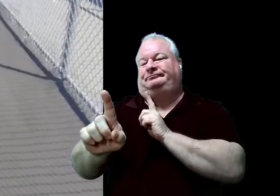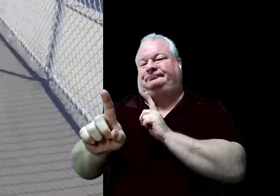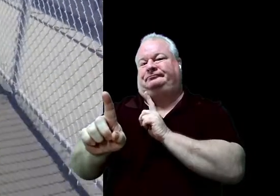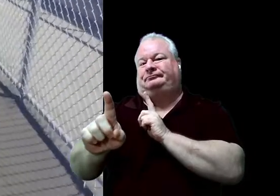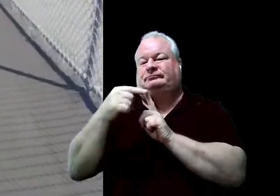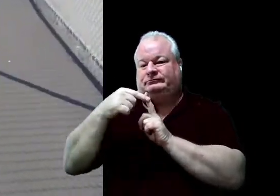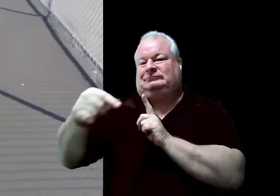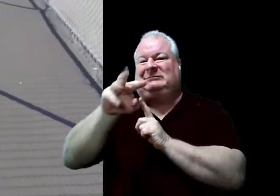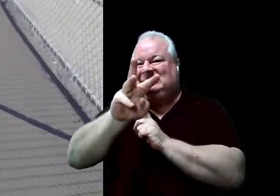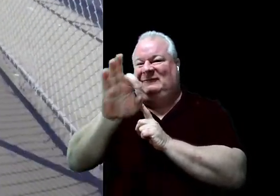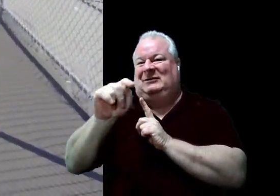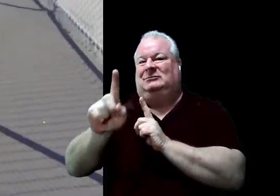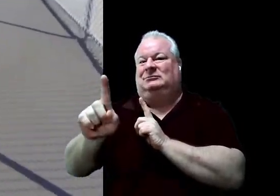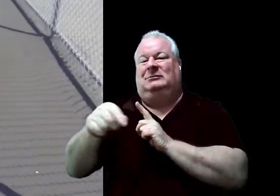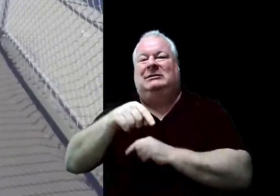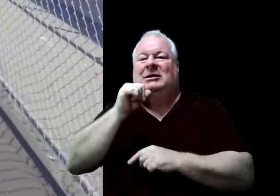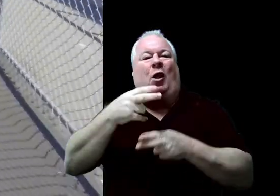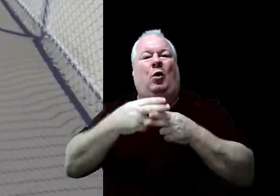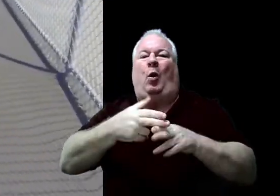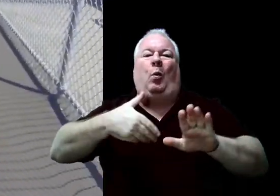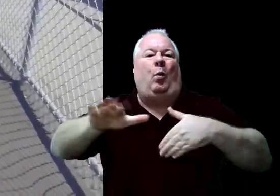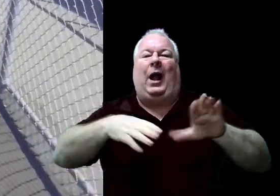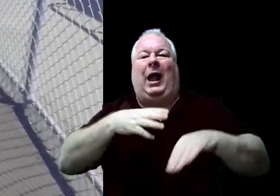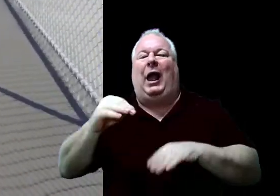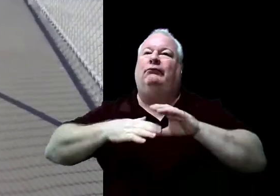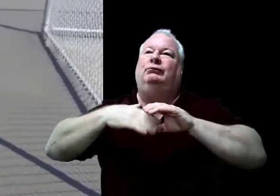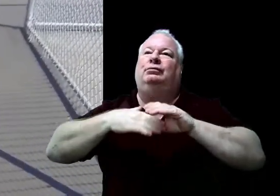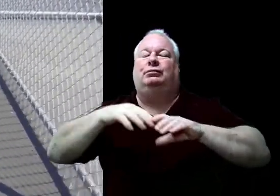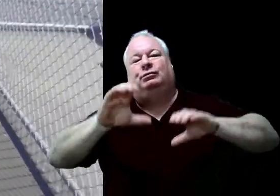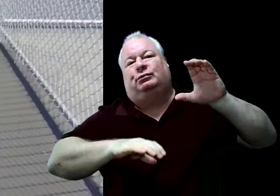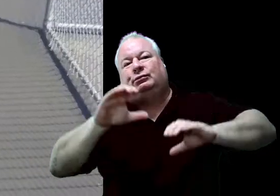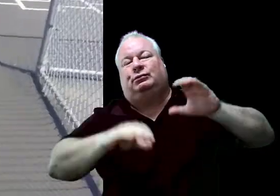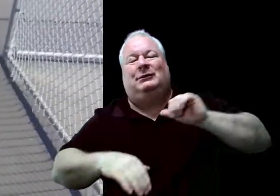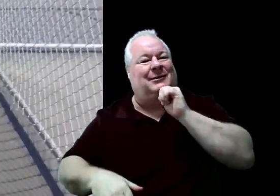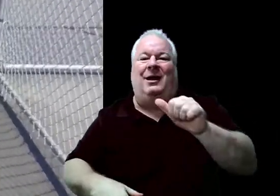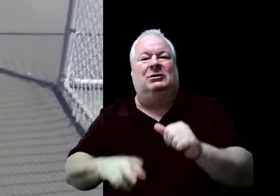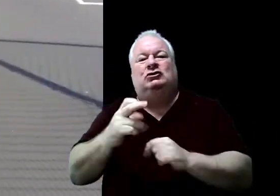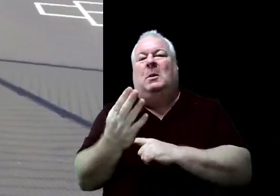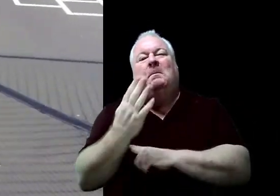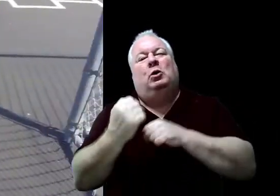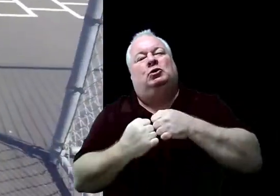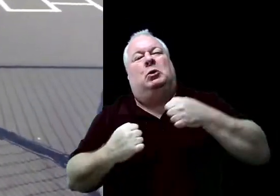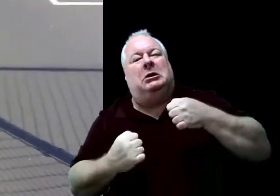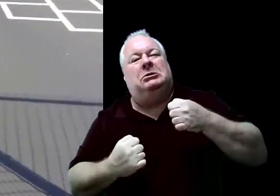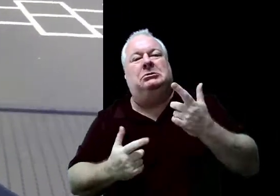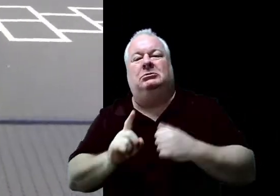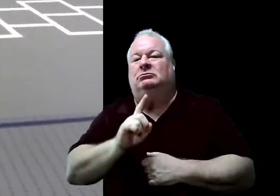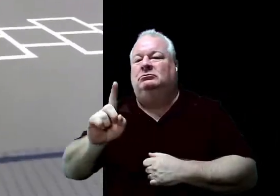it's not a walk and talk. It's just a morning stretch. Maybe do some of our